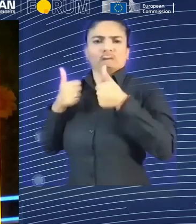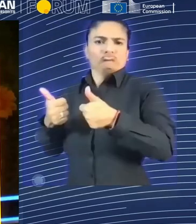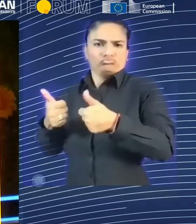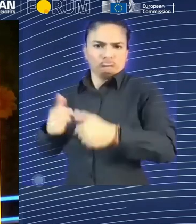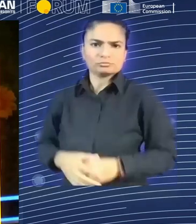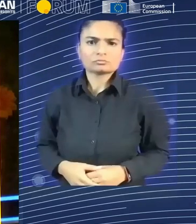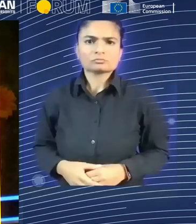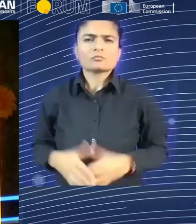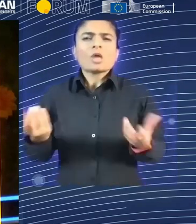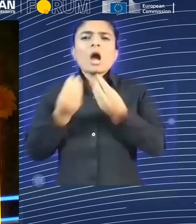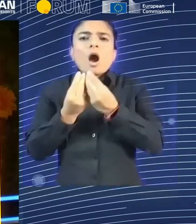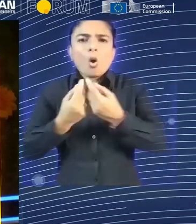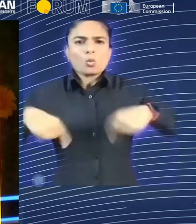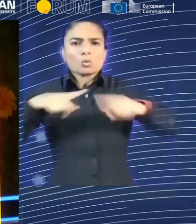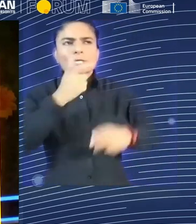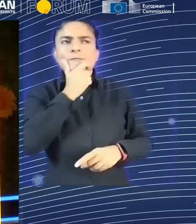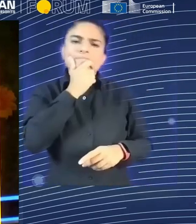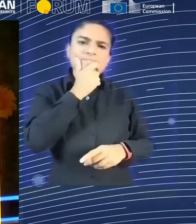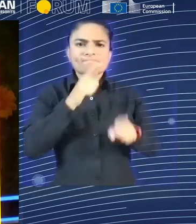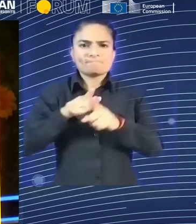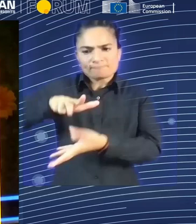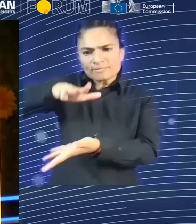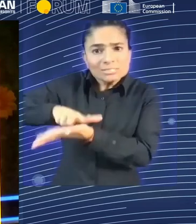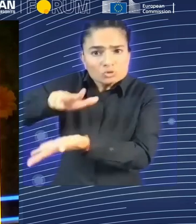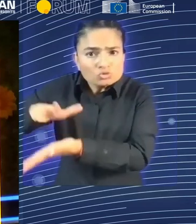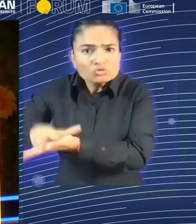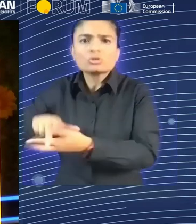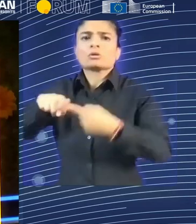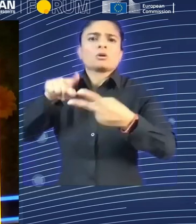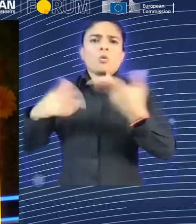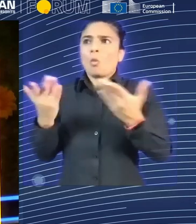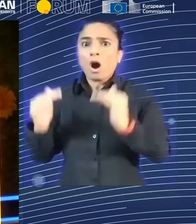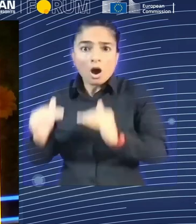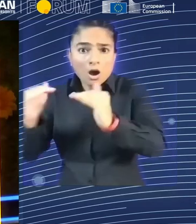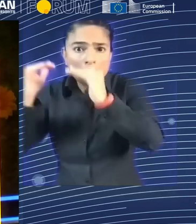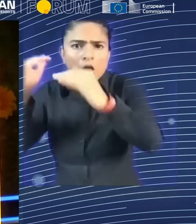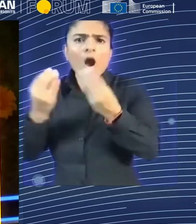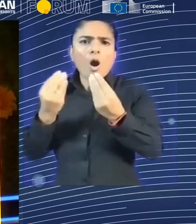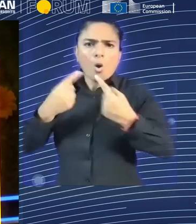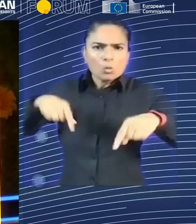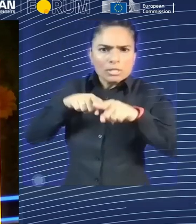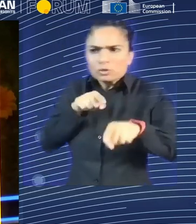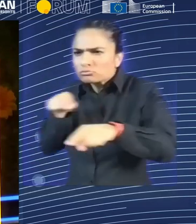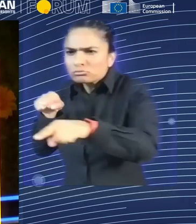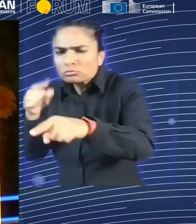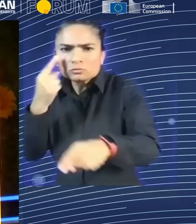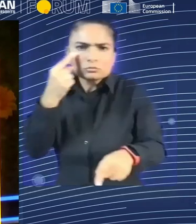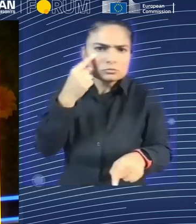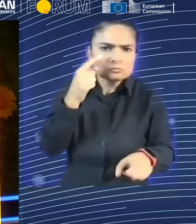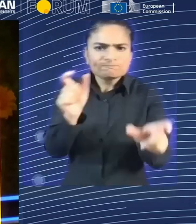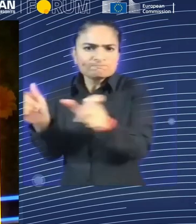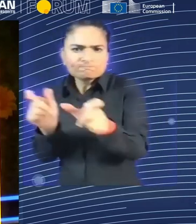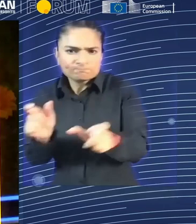have some emerging, you know, like some new roles around user interaction. Obviously, technology like large language model